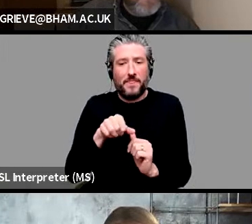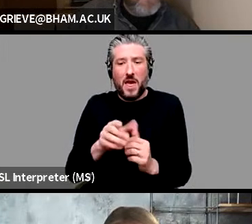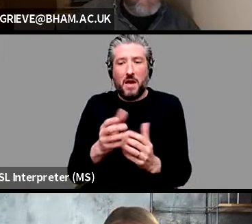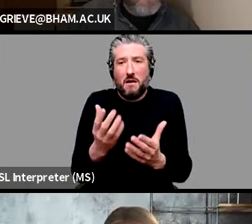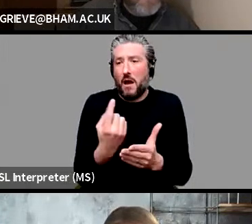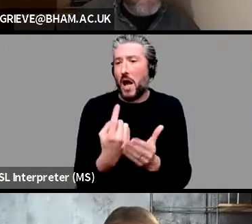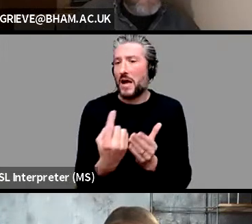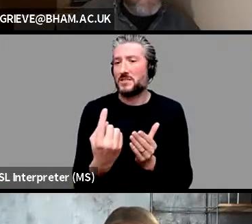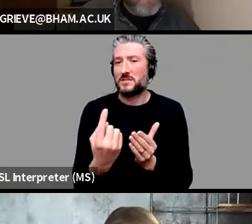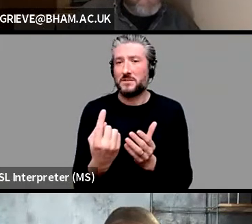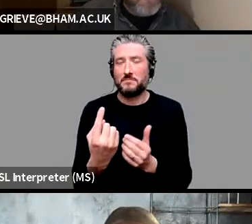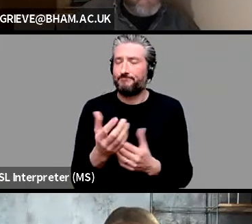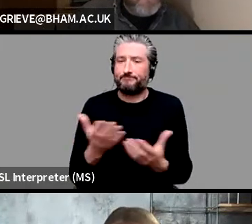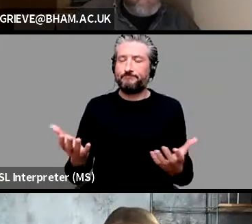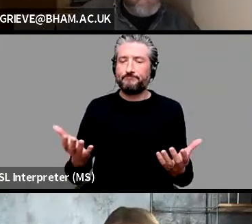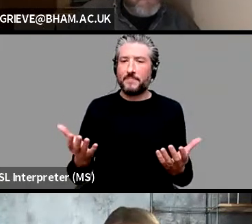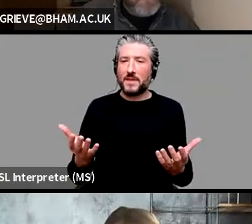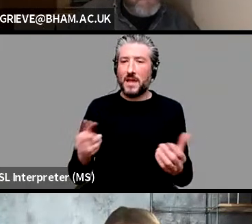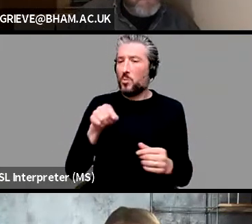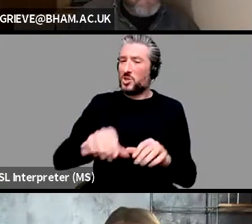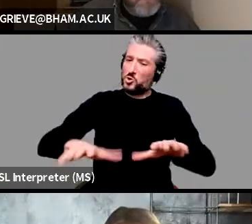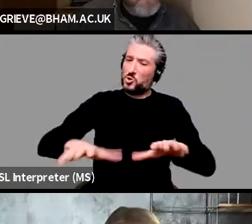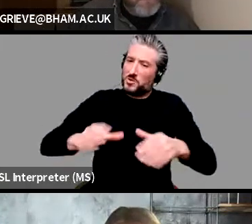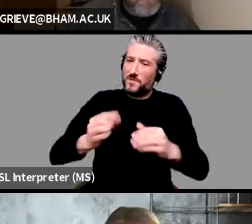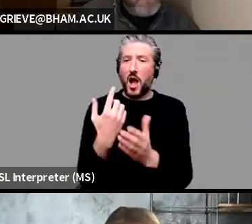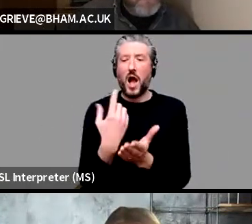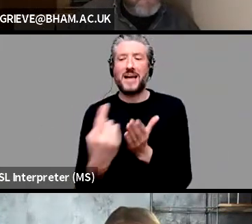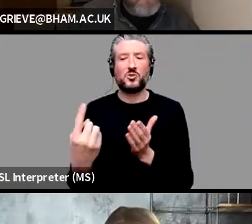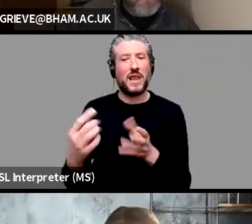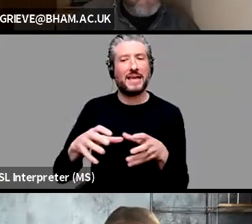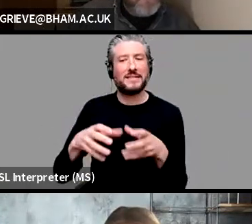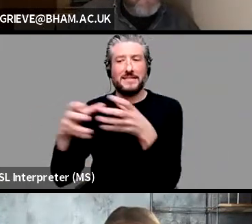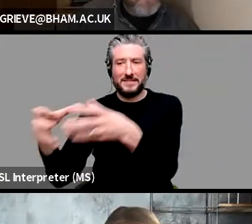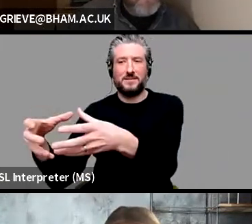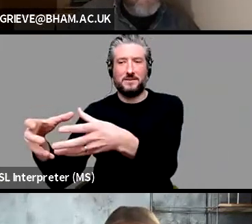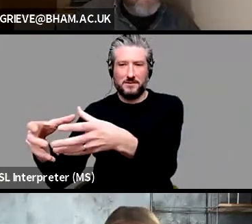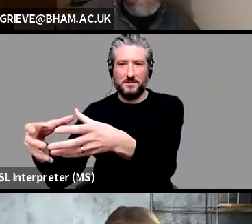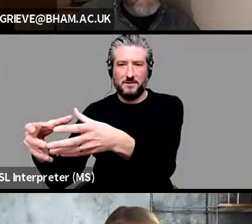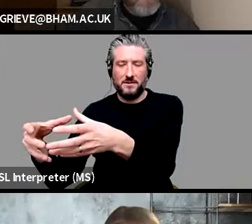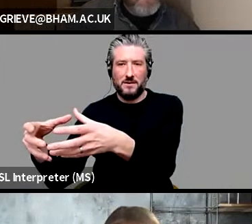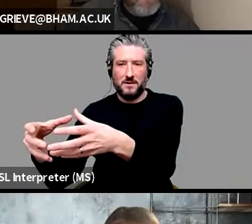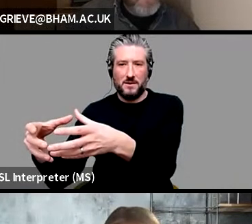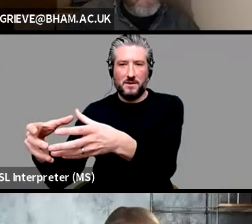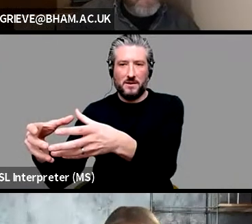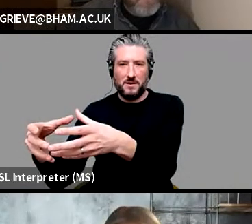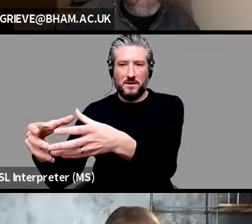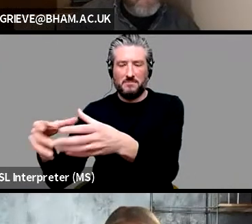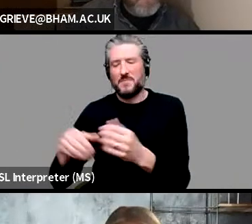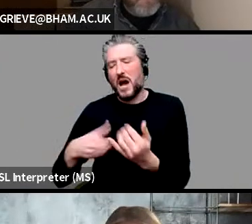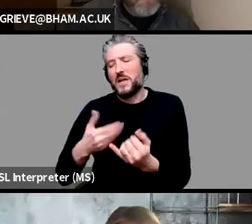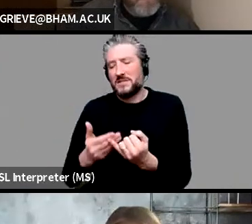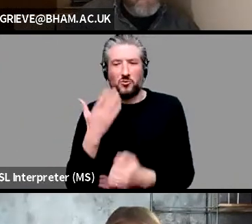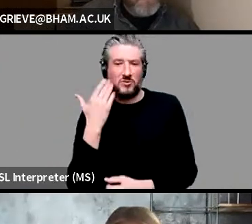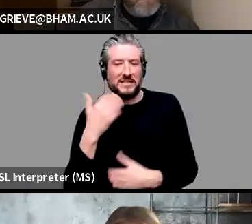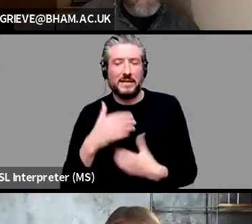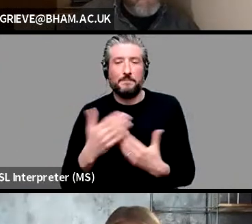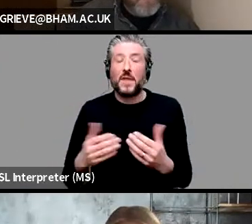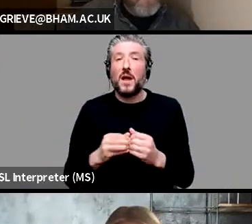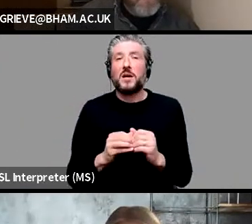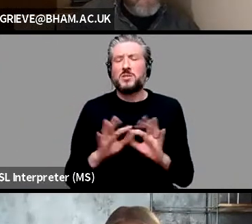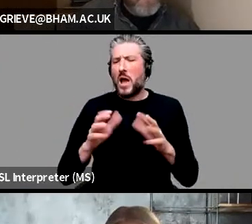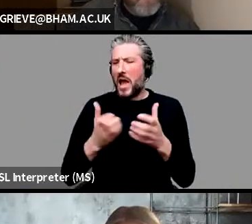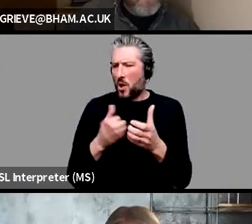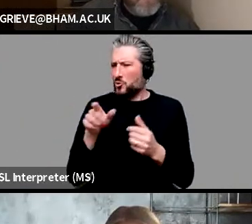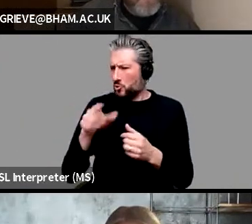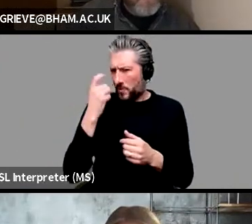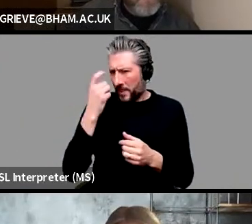interaction going on, or at least wasn't until recently. So my question is that if there's, is it the case in the way that you think about things that